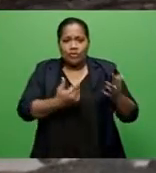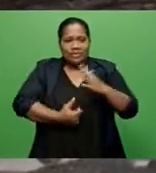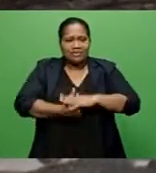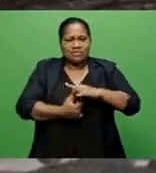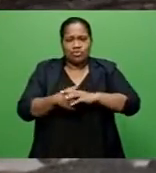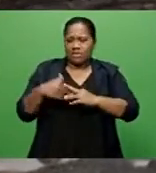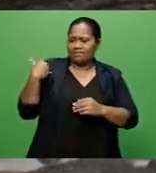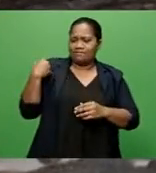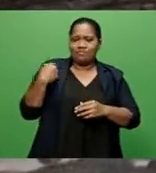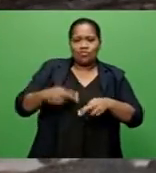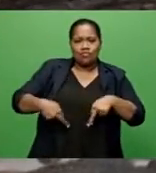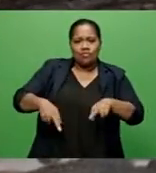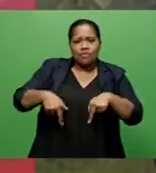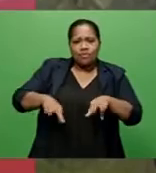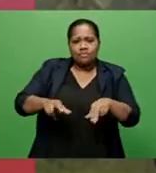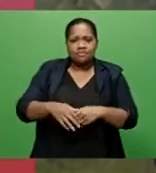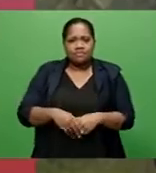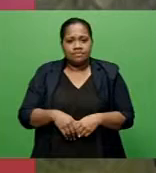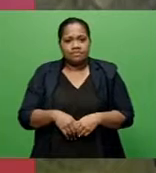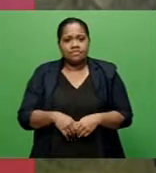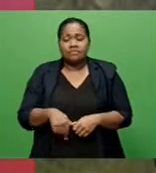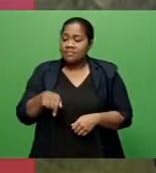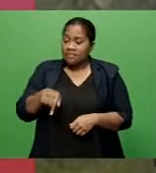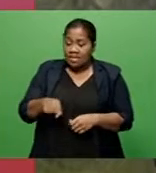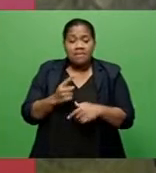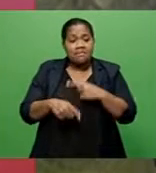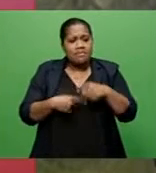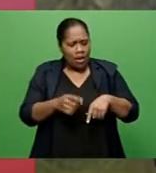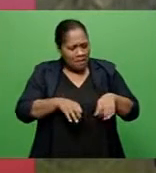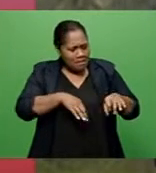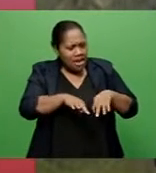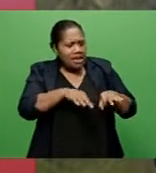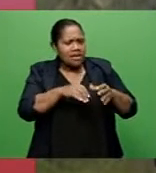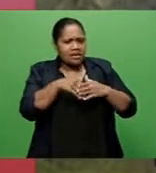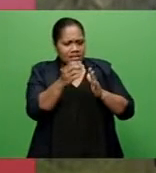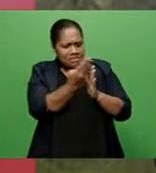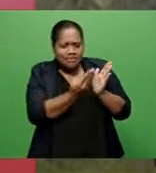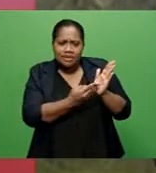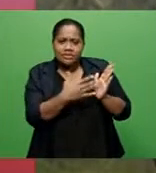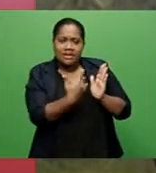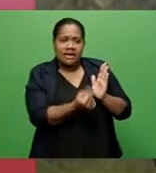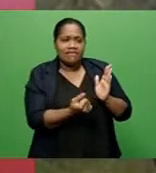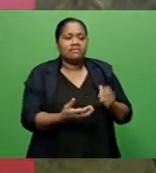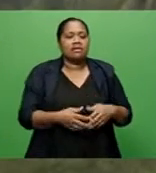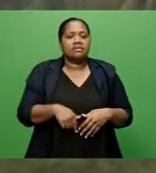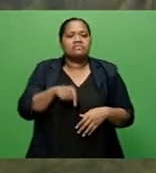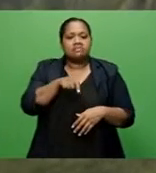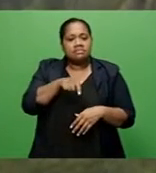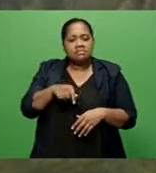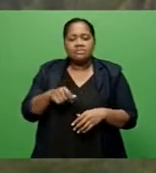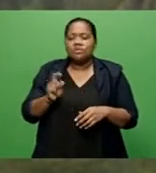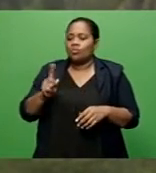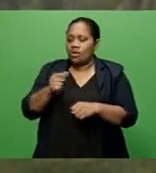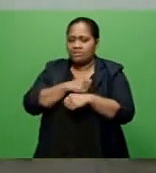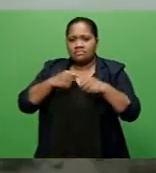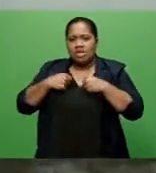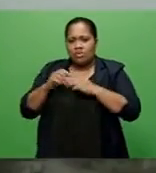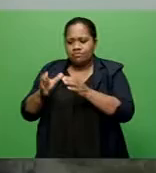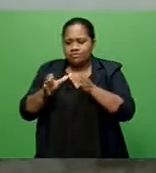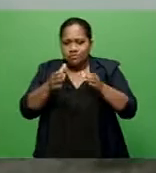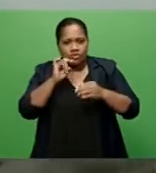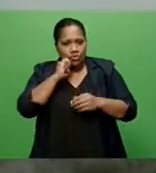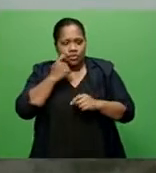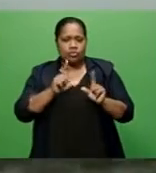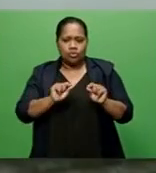So, it's just about planning within the budgets that one already has. And that is what all our agencies will be doing. Lambasa will be a major